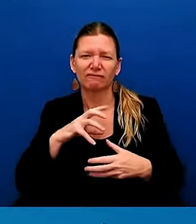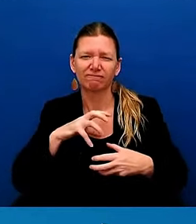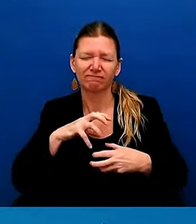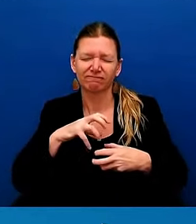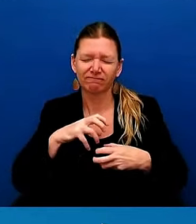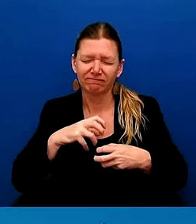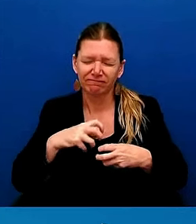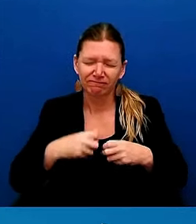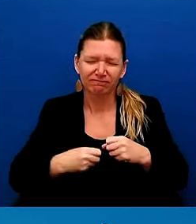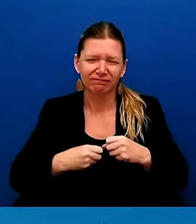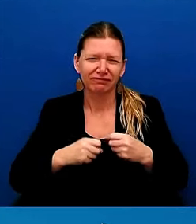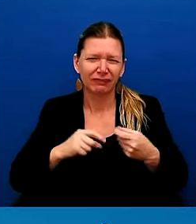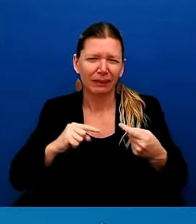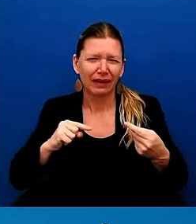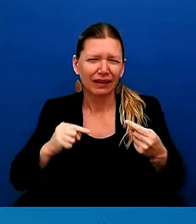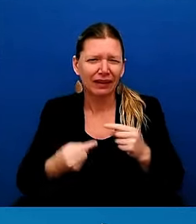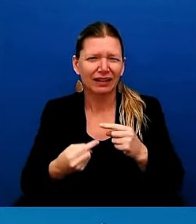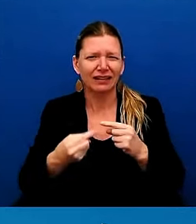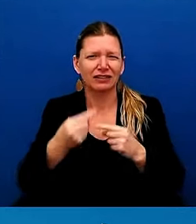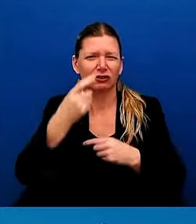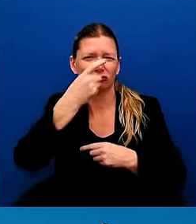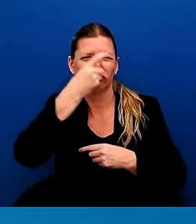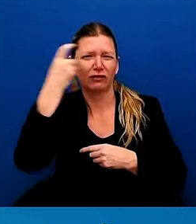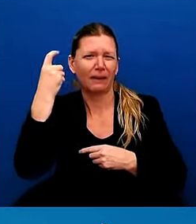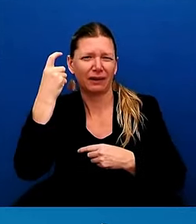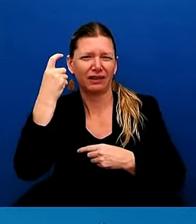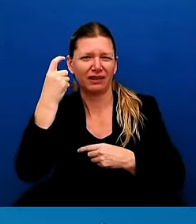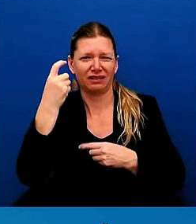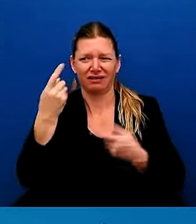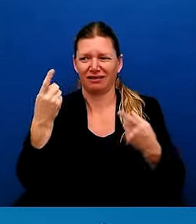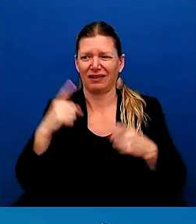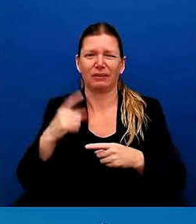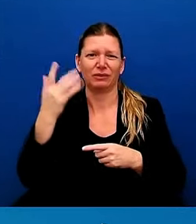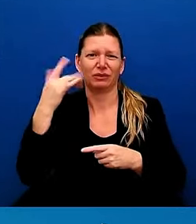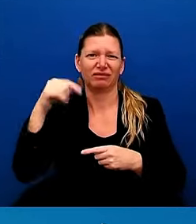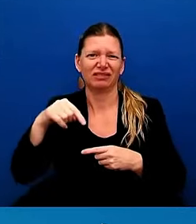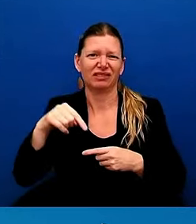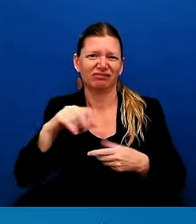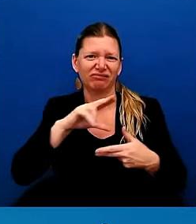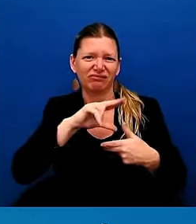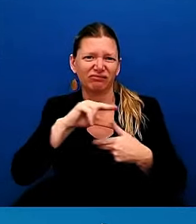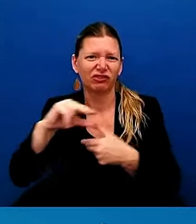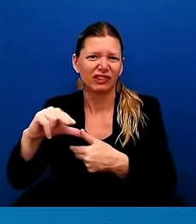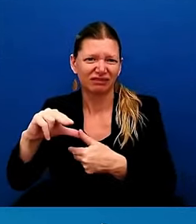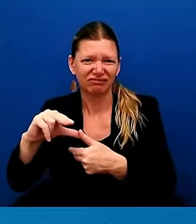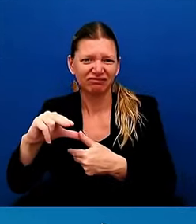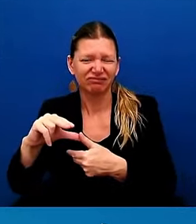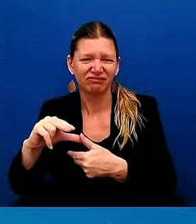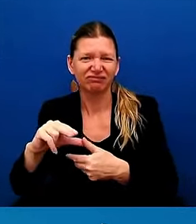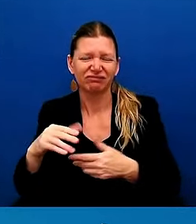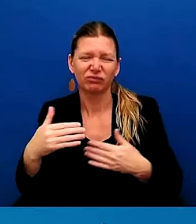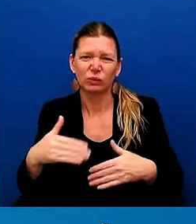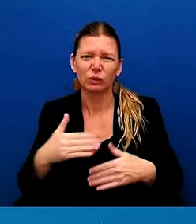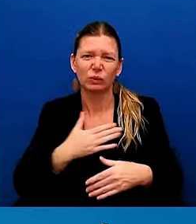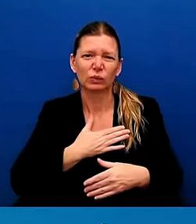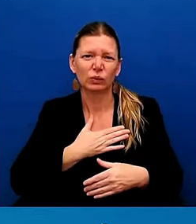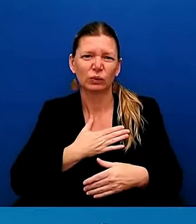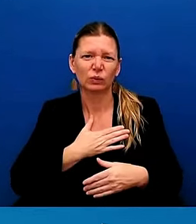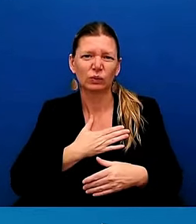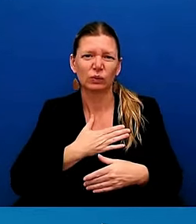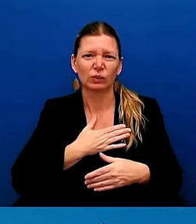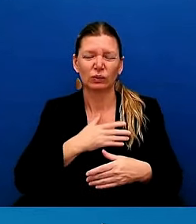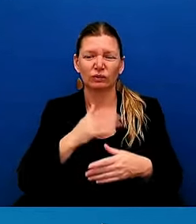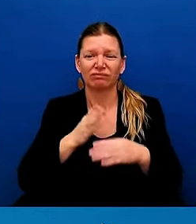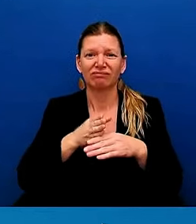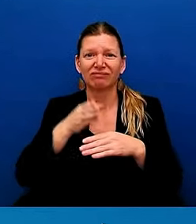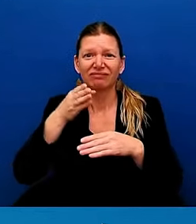hurricane and what has happened in terms of the aftermath of it. I do want to acknowledge and